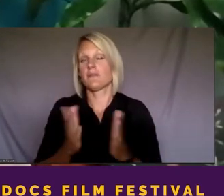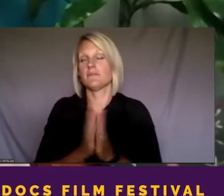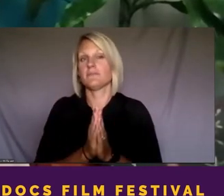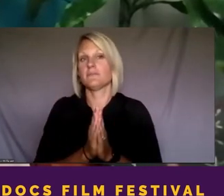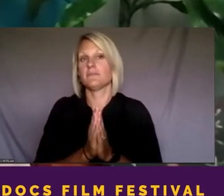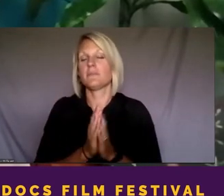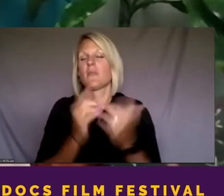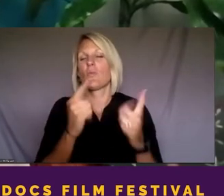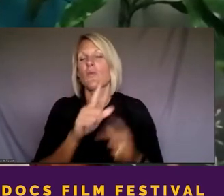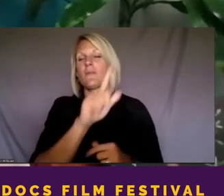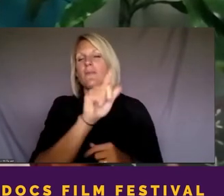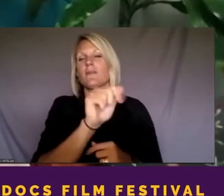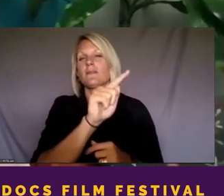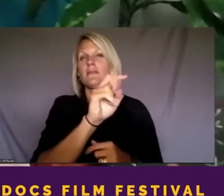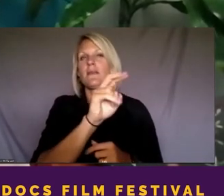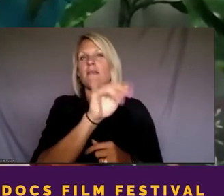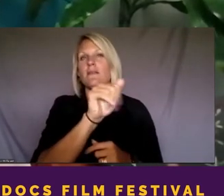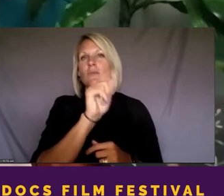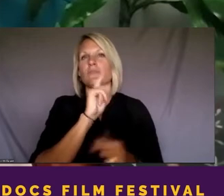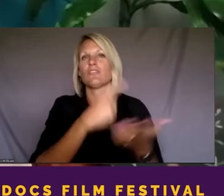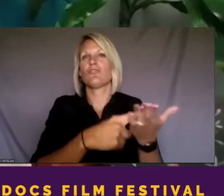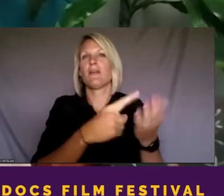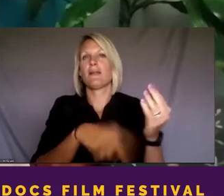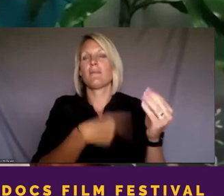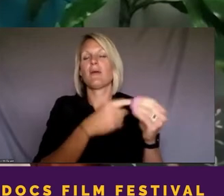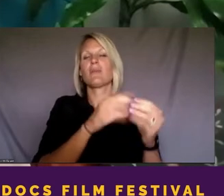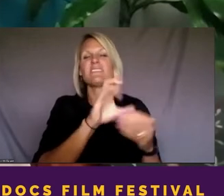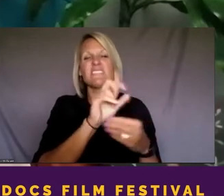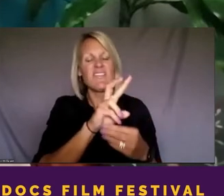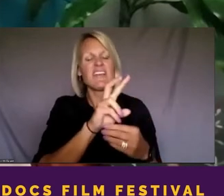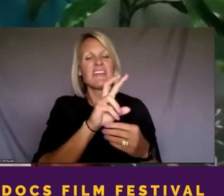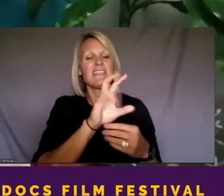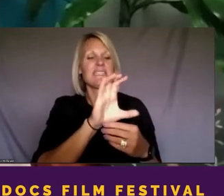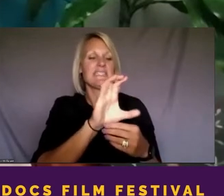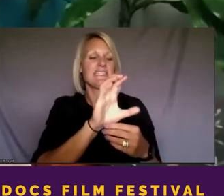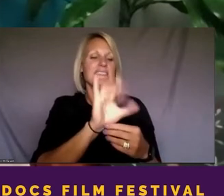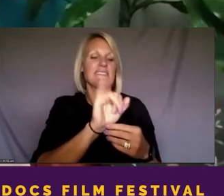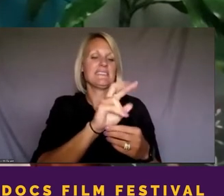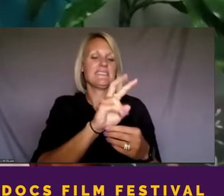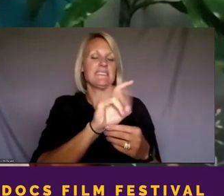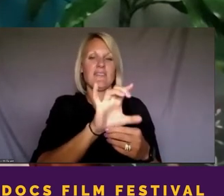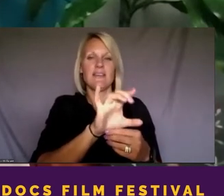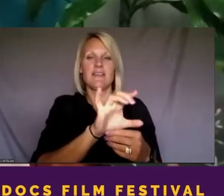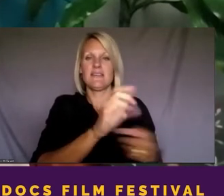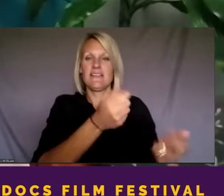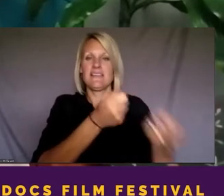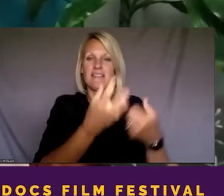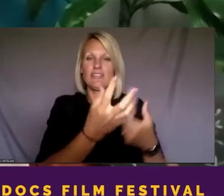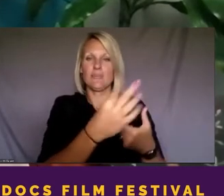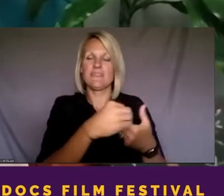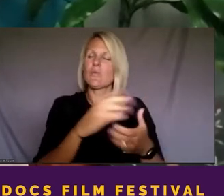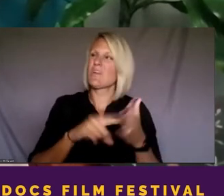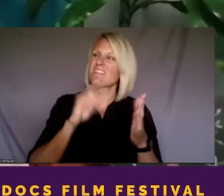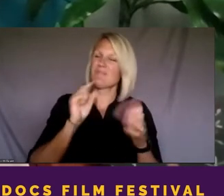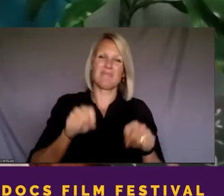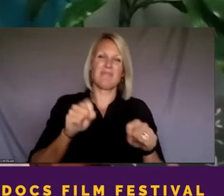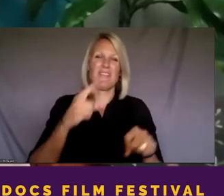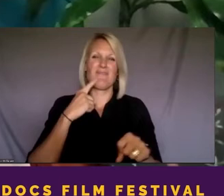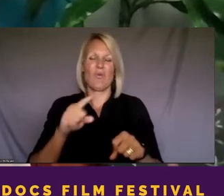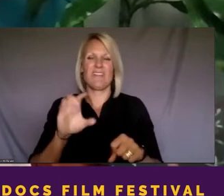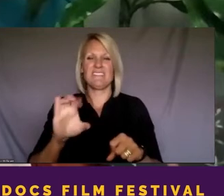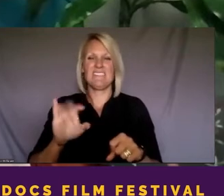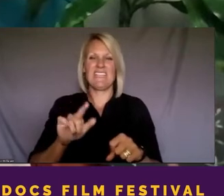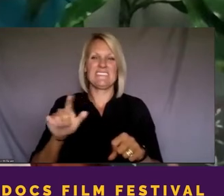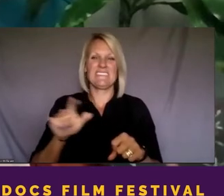talking about civic engagement and, you know, learning about what is possible for a citizen and how to be involved.